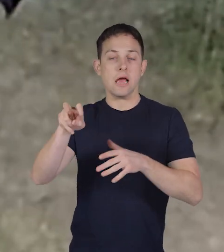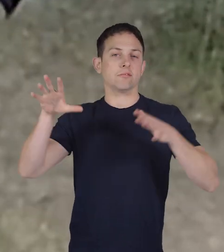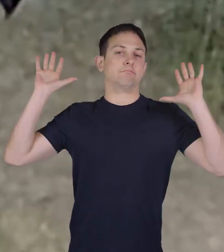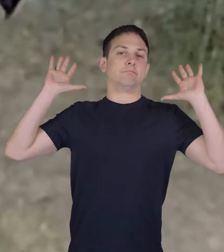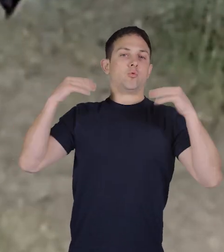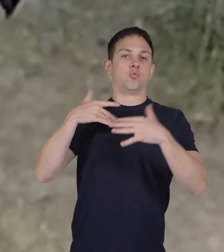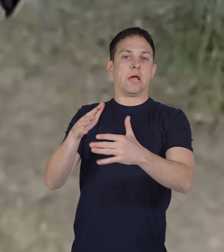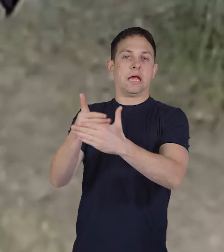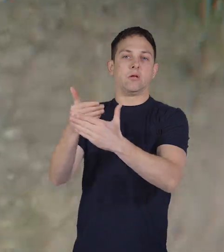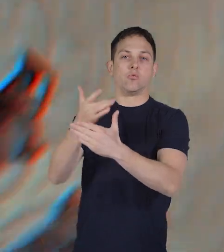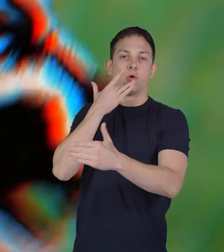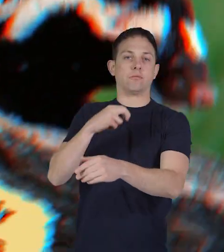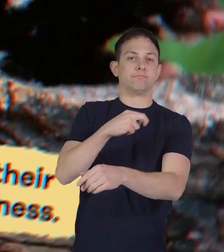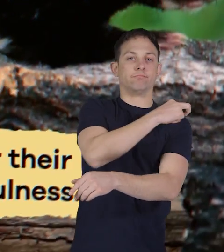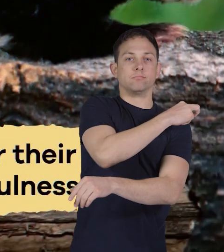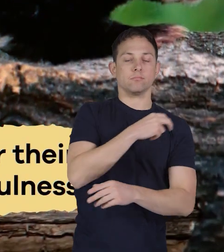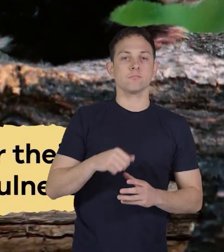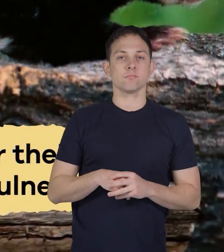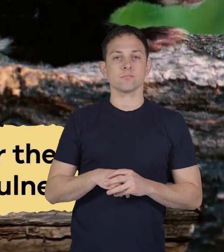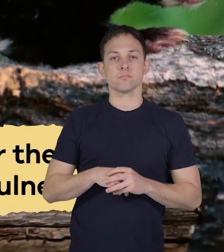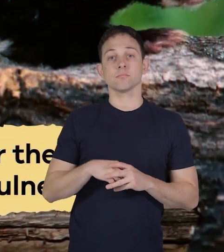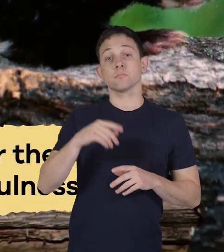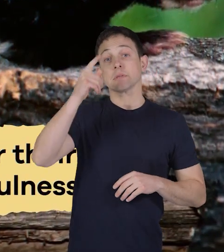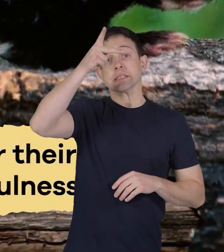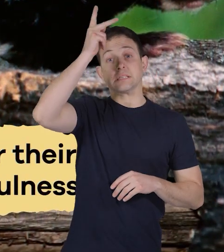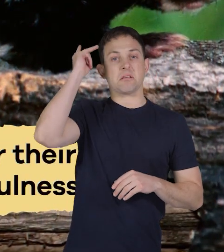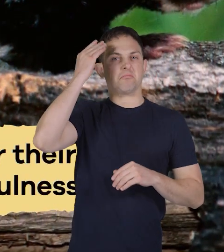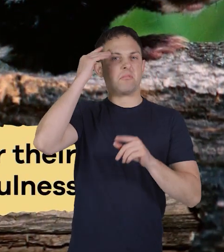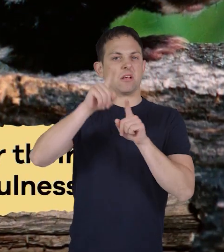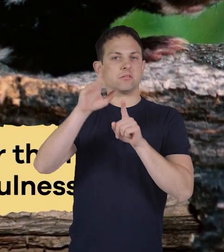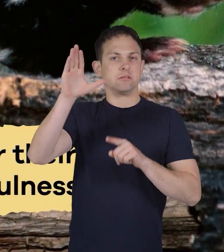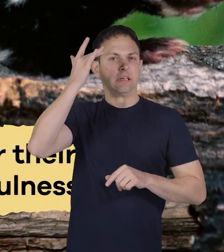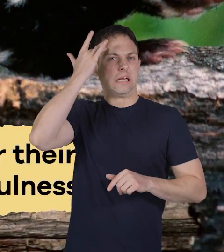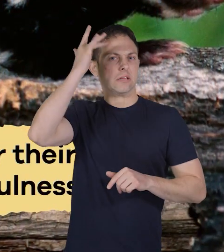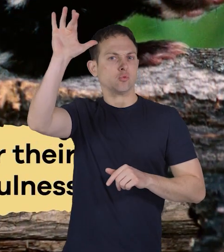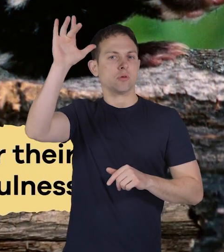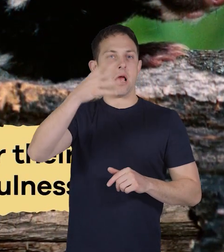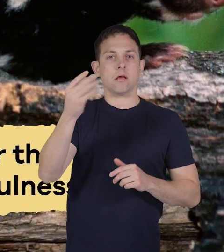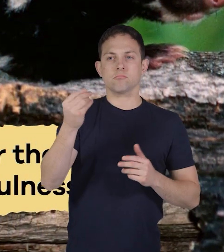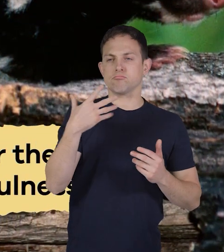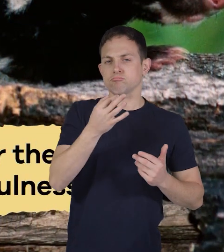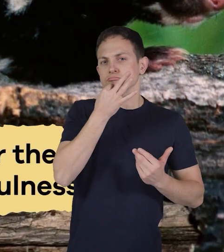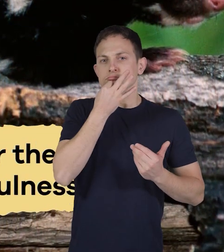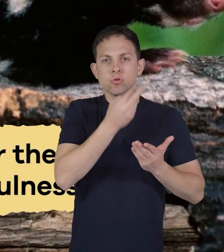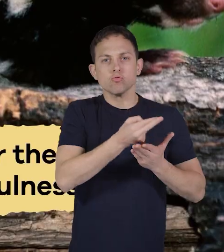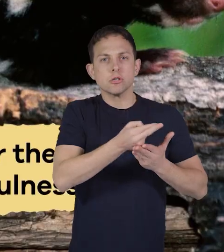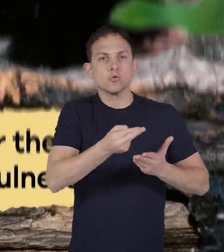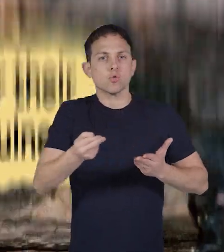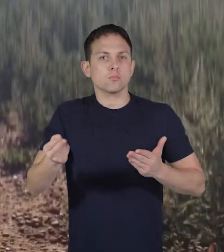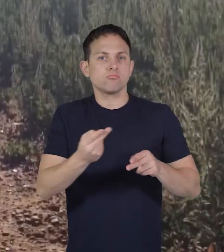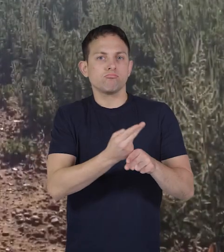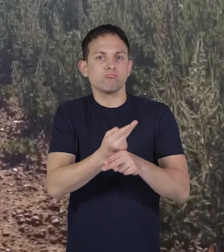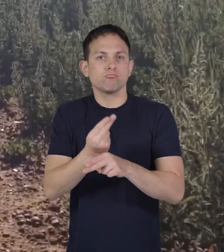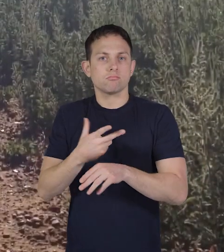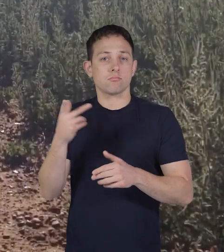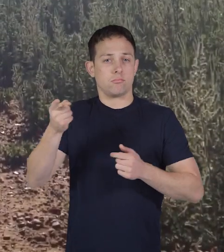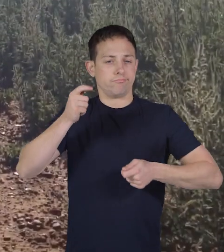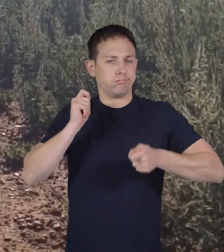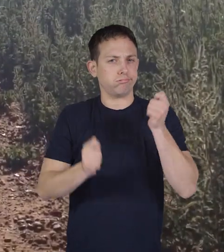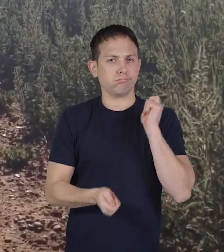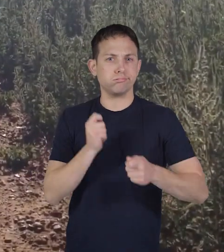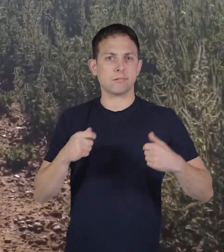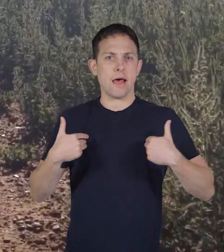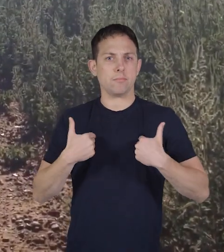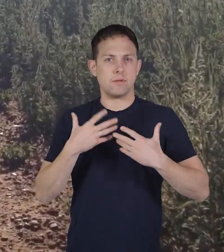them from a distance skunks are also known for their intelligence and resourcefulness they are